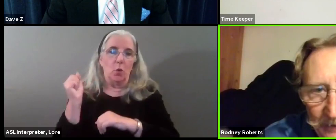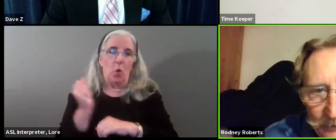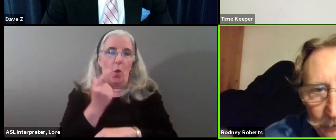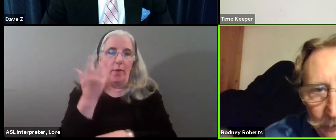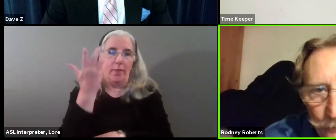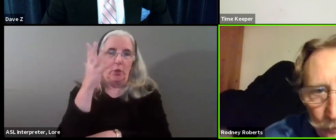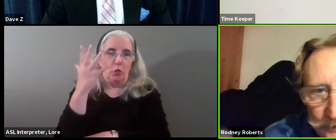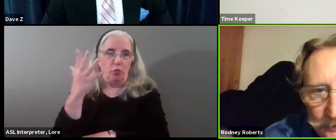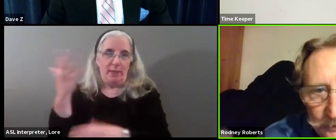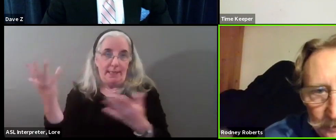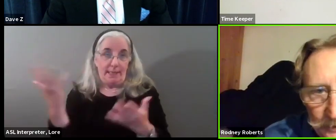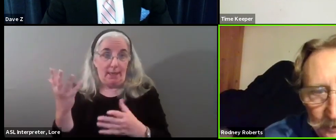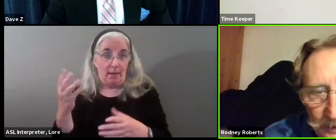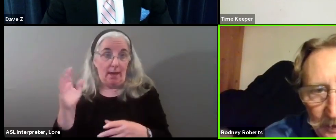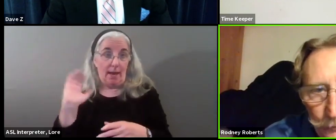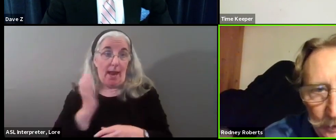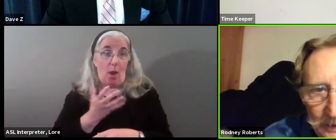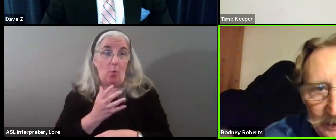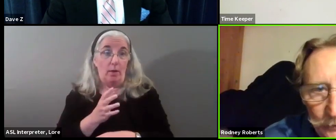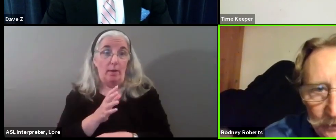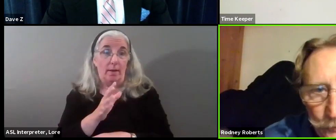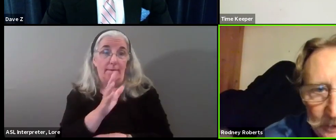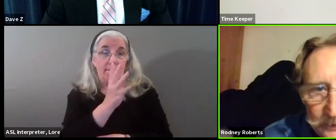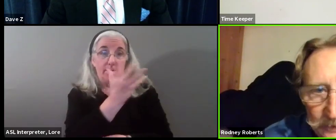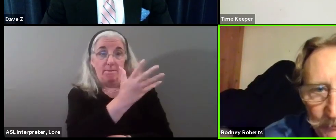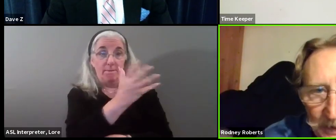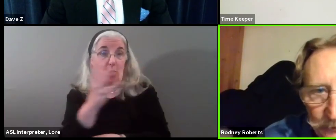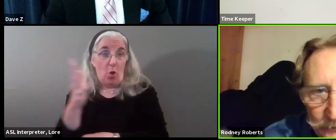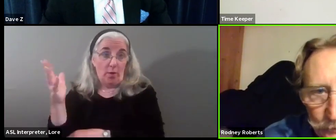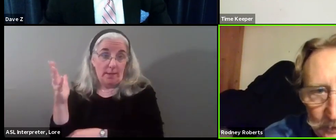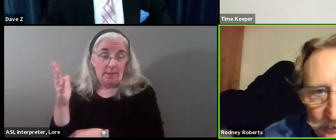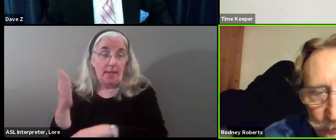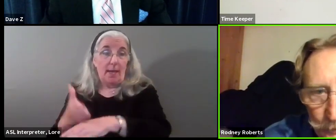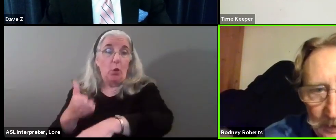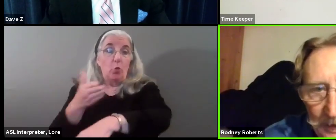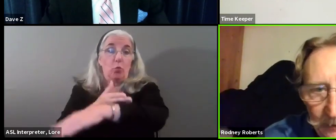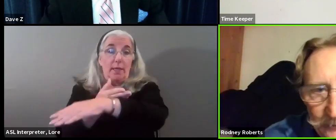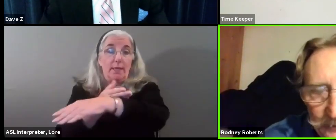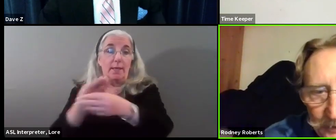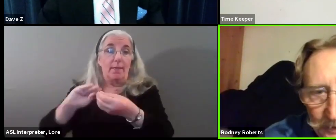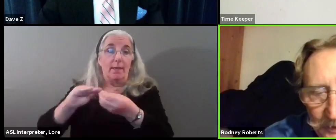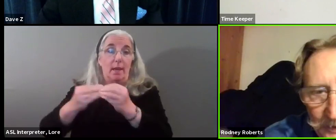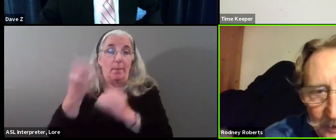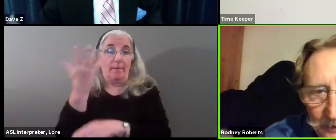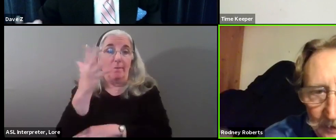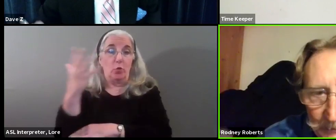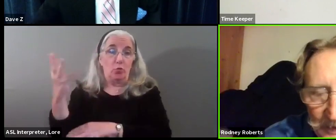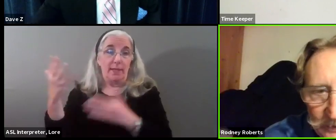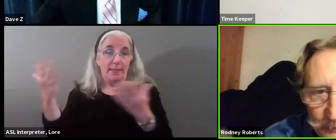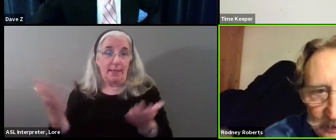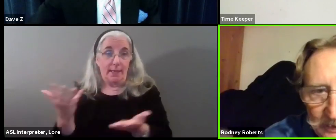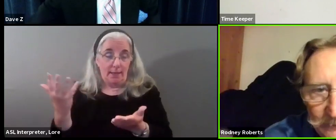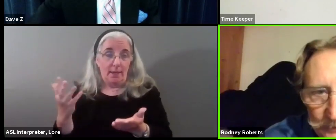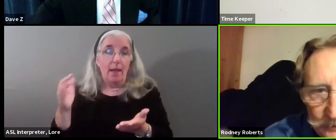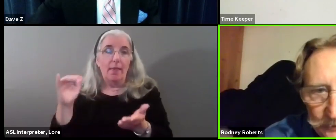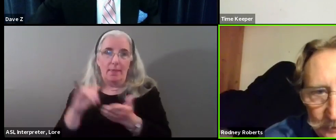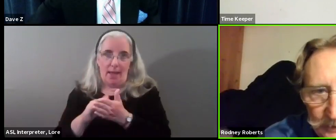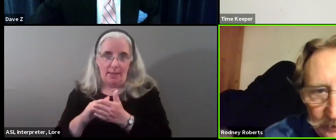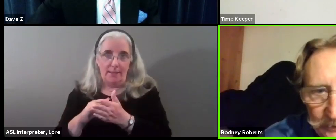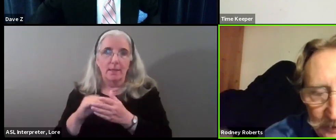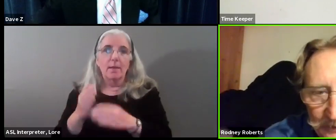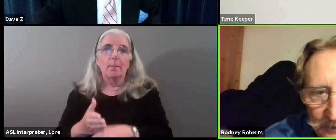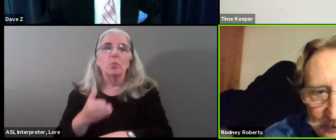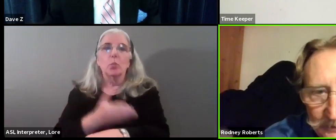we have in our forests, and we need to increase the amount of trees that we have. And that makes a big difference,